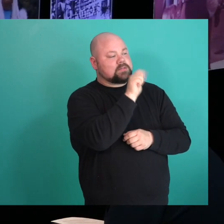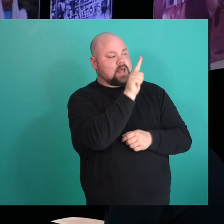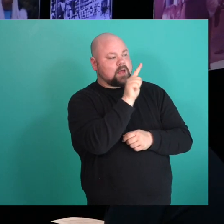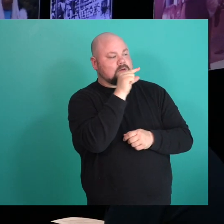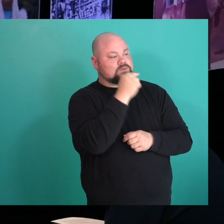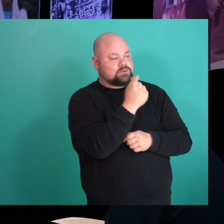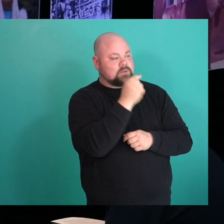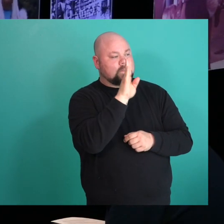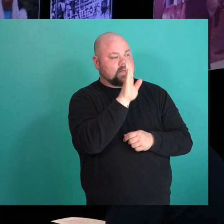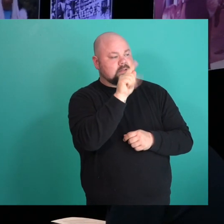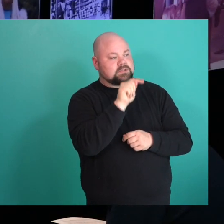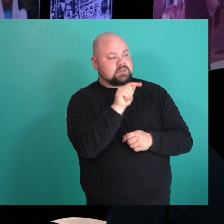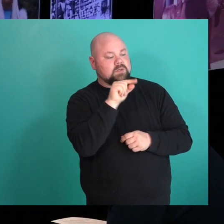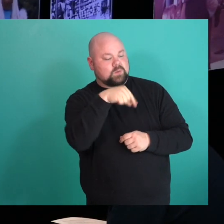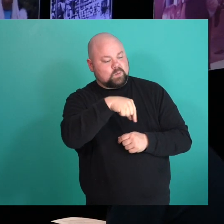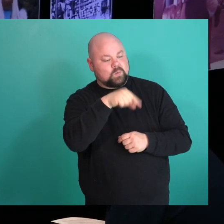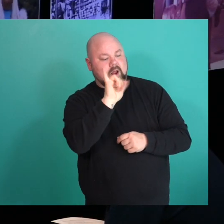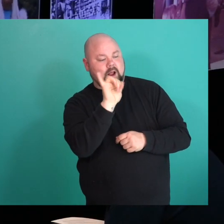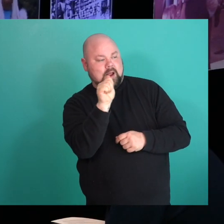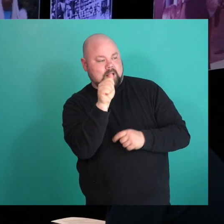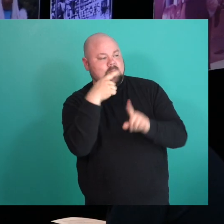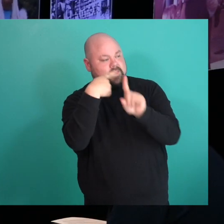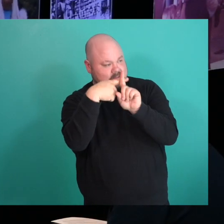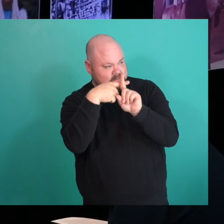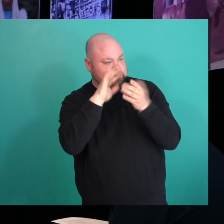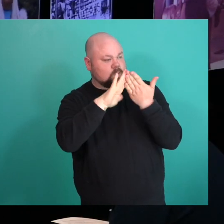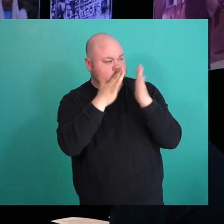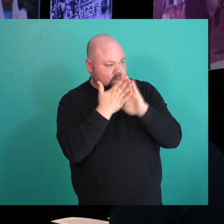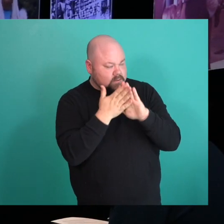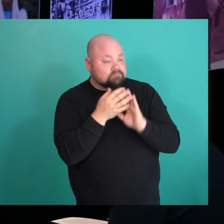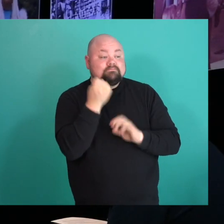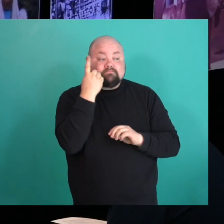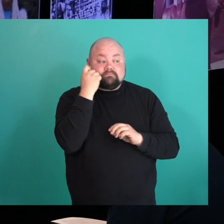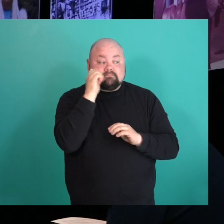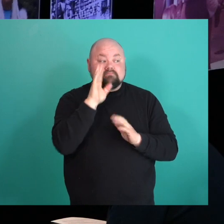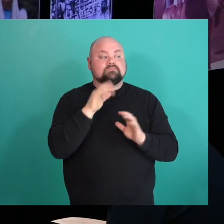AI plus communities, centering BIPOC voices.